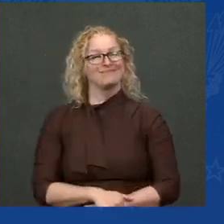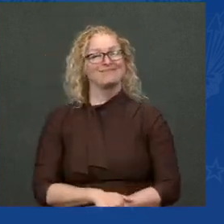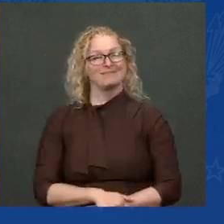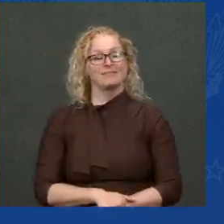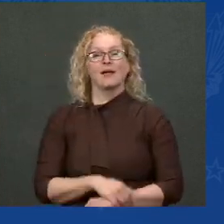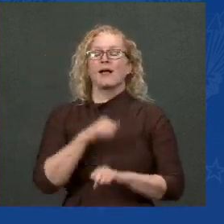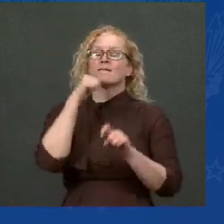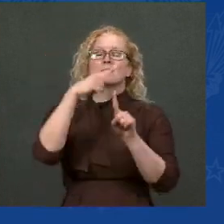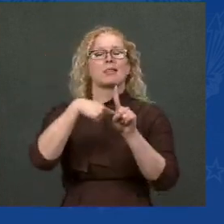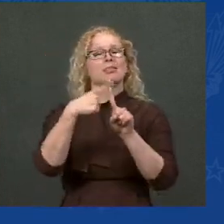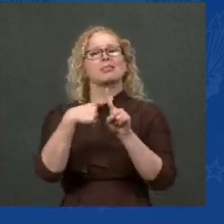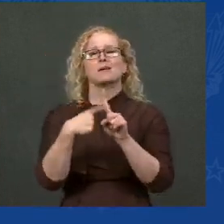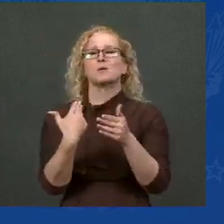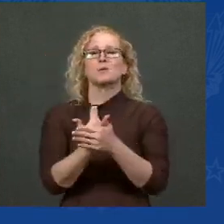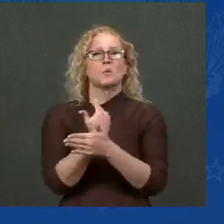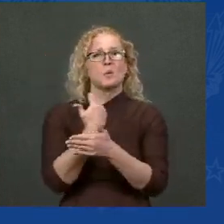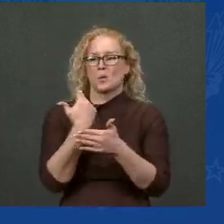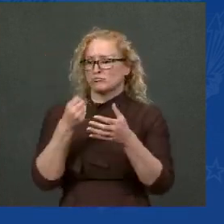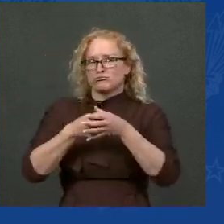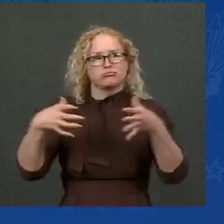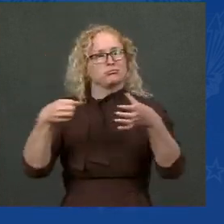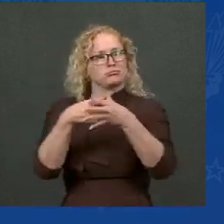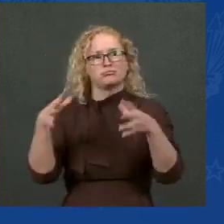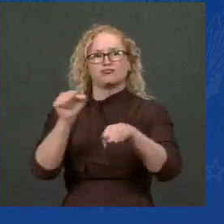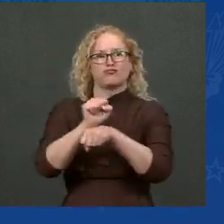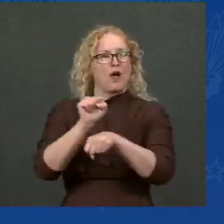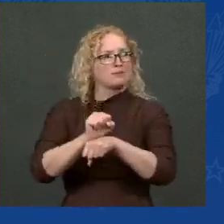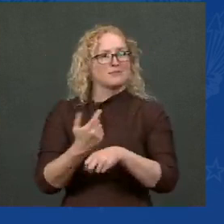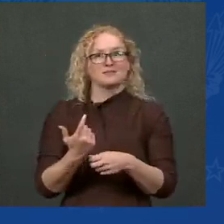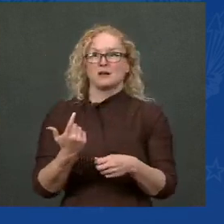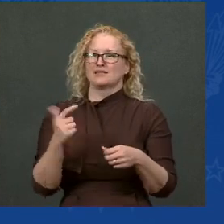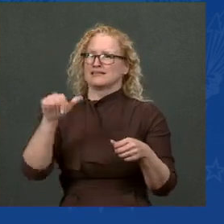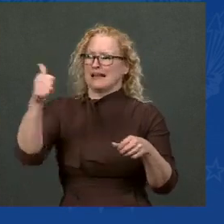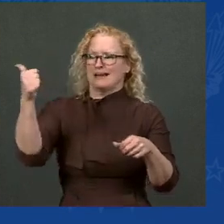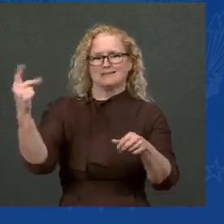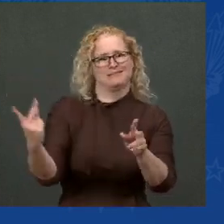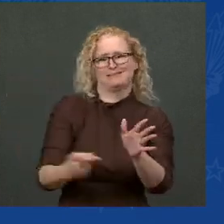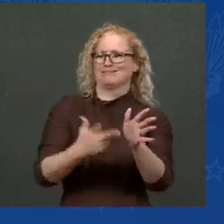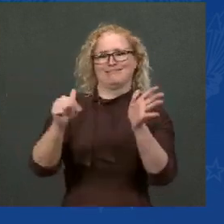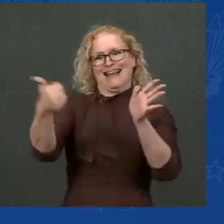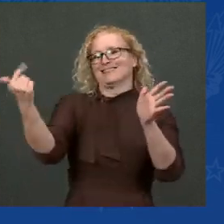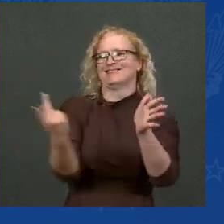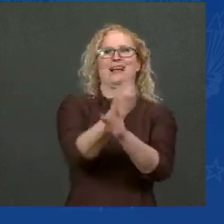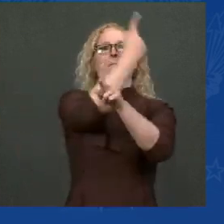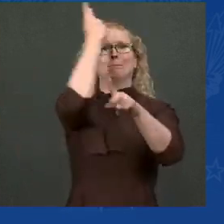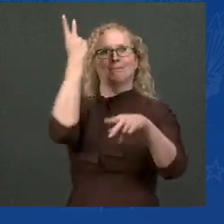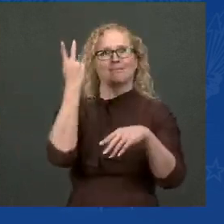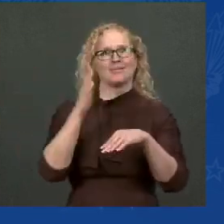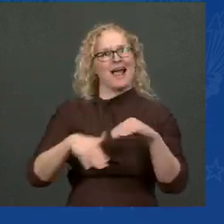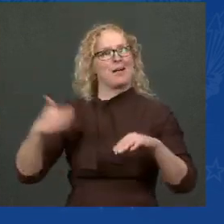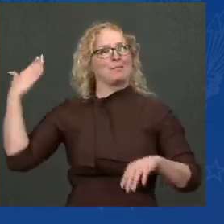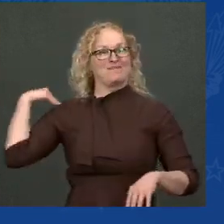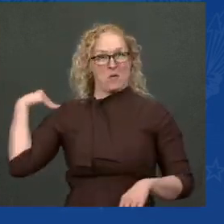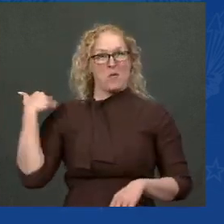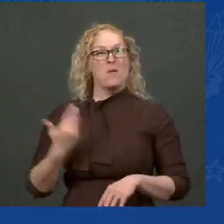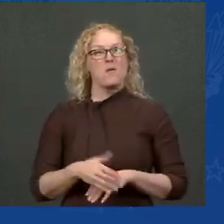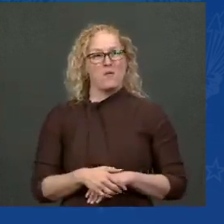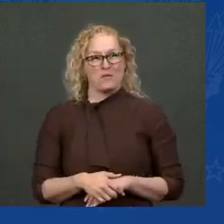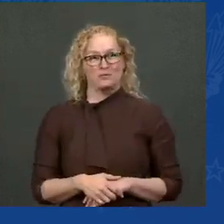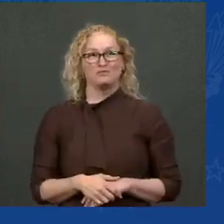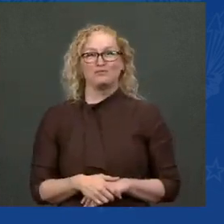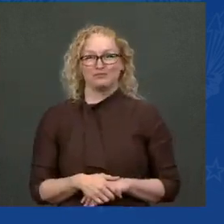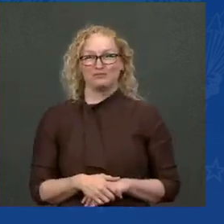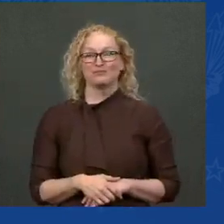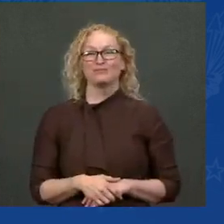10 times more than the job creation at three months before I took office. New unemployment claims have